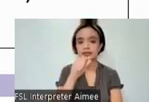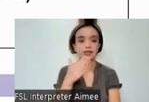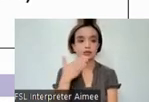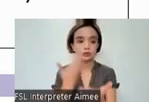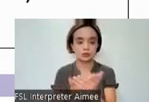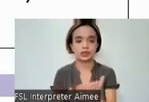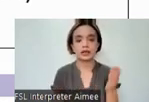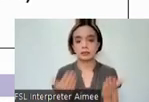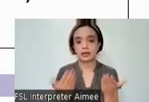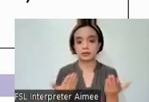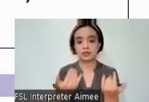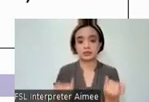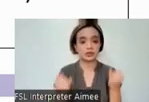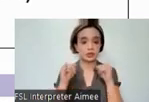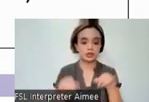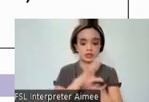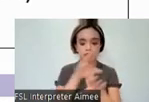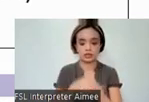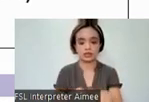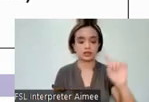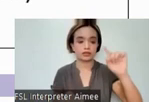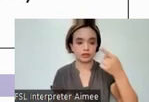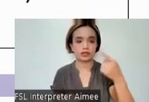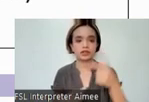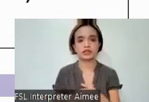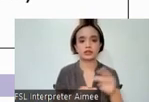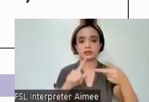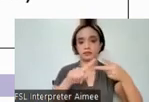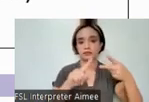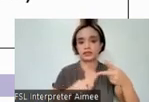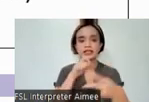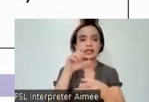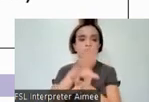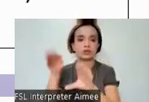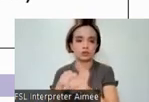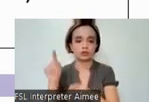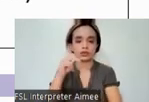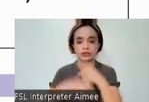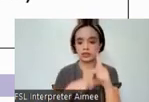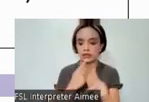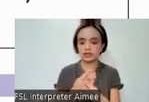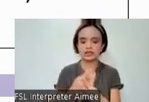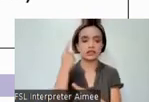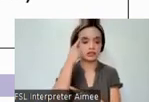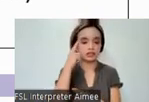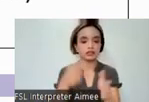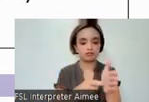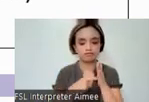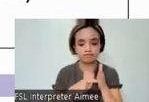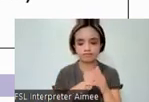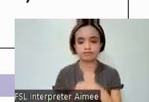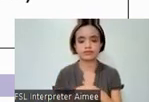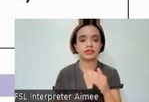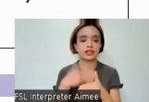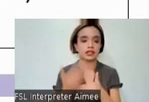issues include, first, these two options do not invoke the kind of thinking required for the item. The